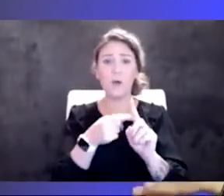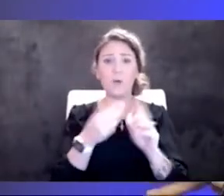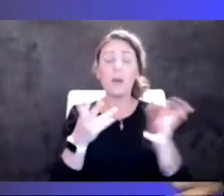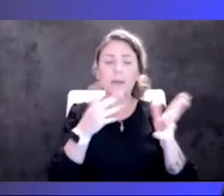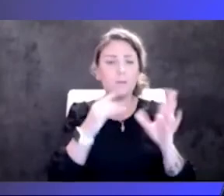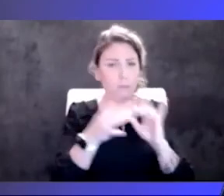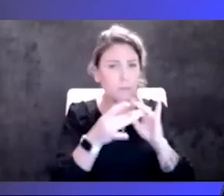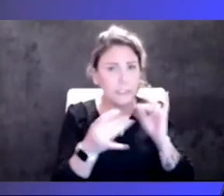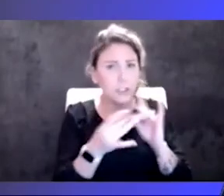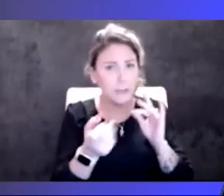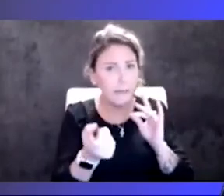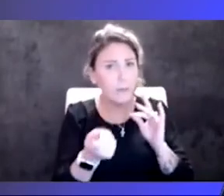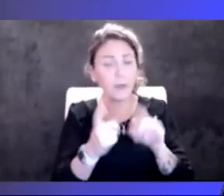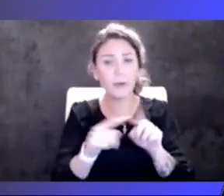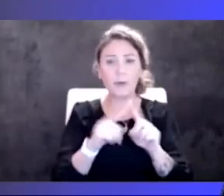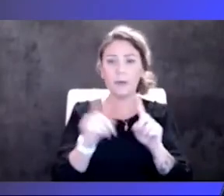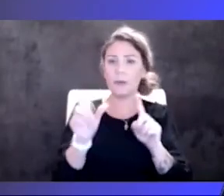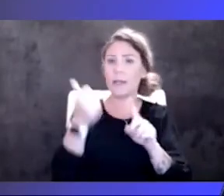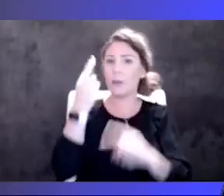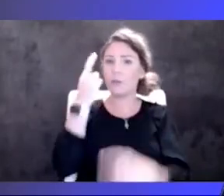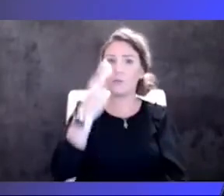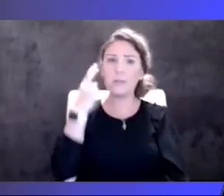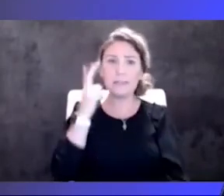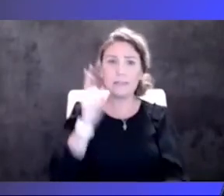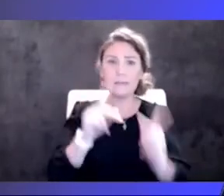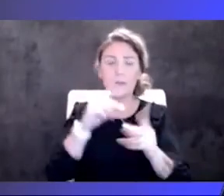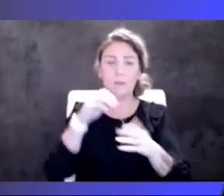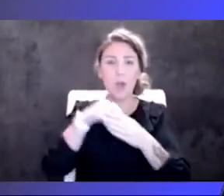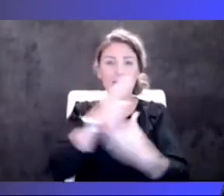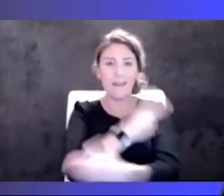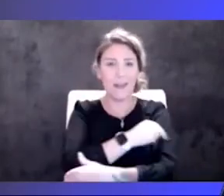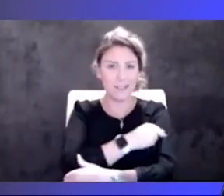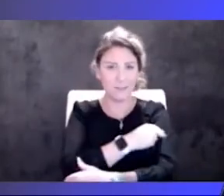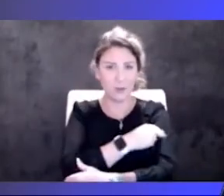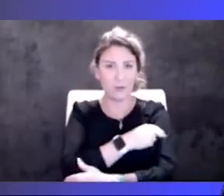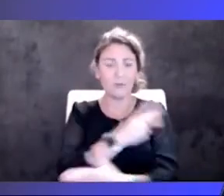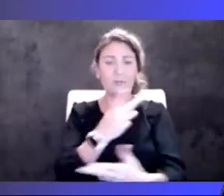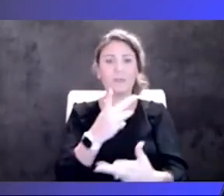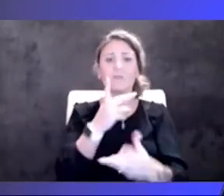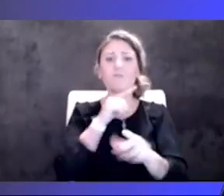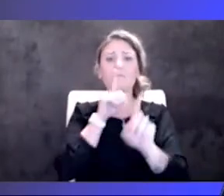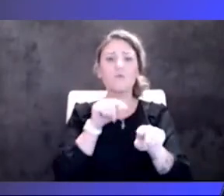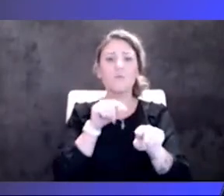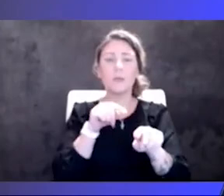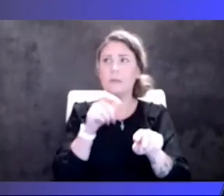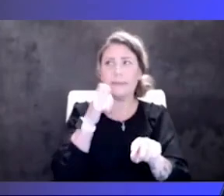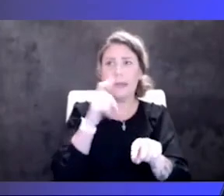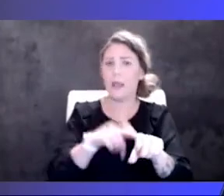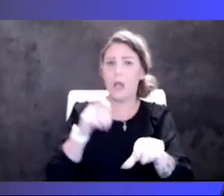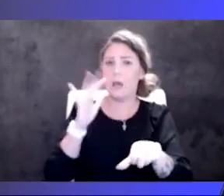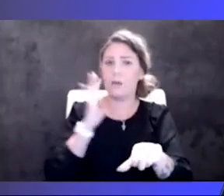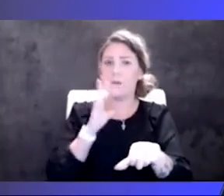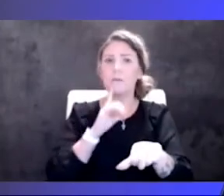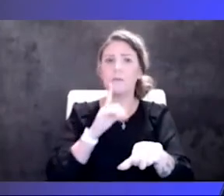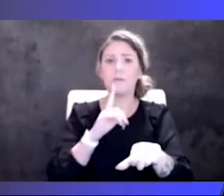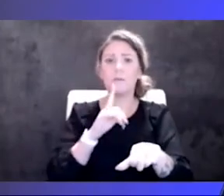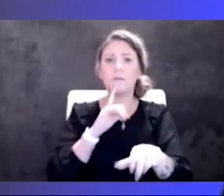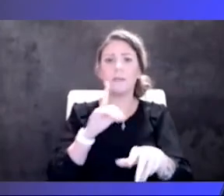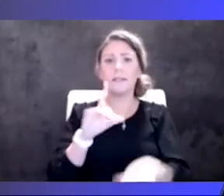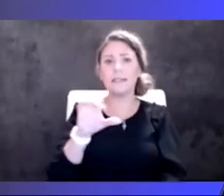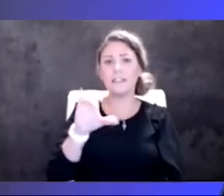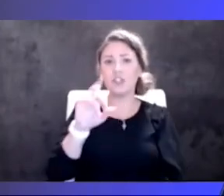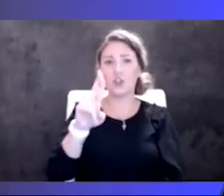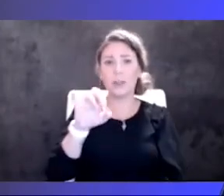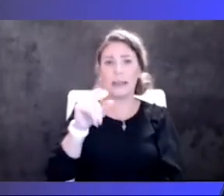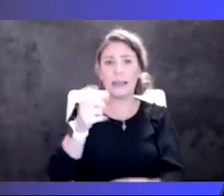bit, the other reasons that people are in the hospital right now. So there was a report not that long ago from, um, circulation. It's a journal, um,